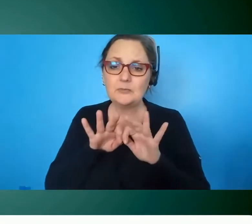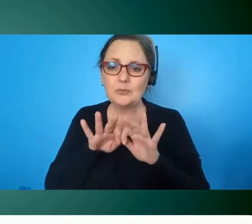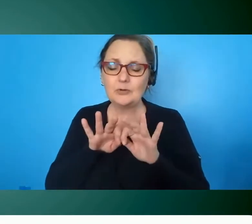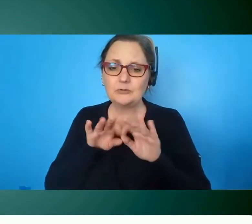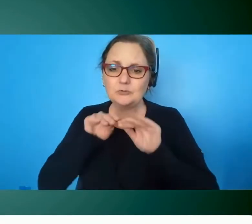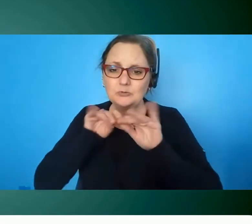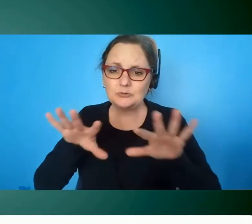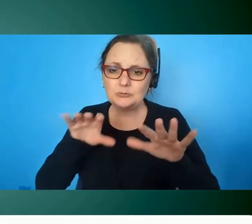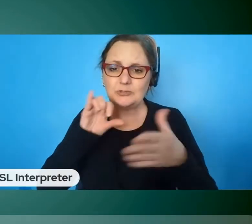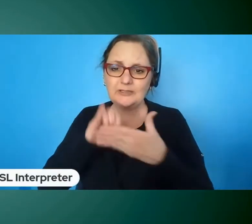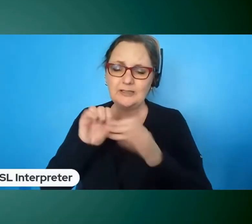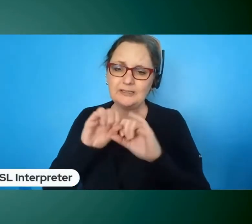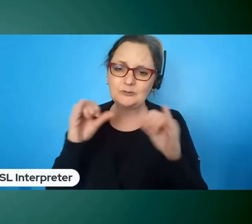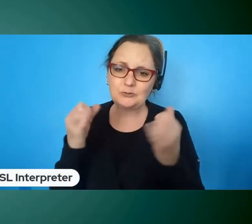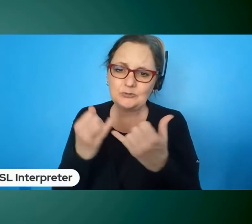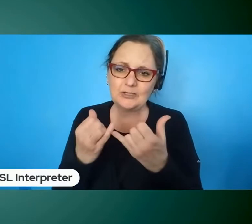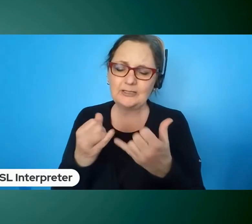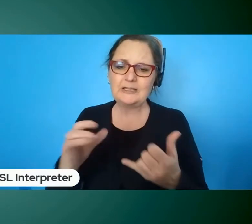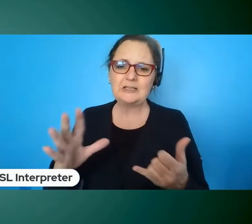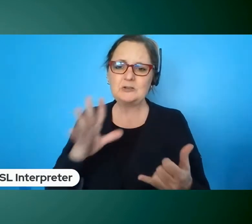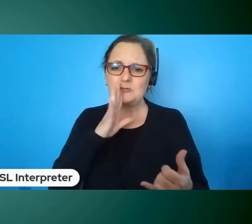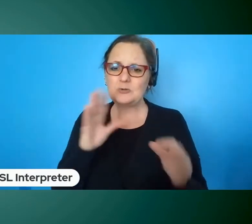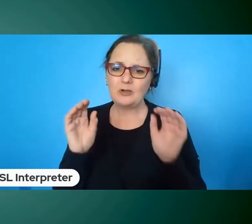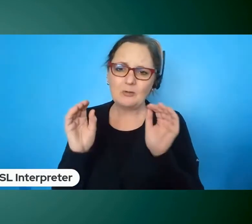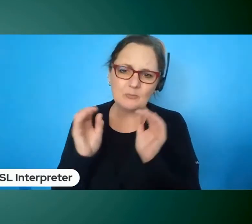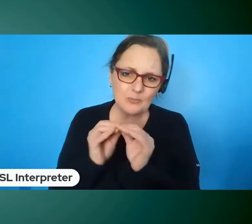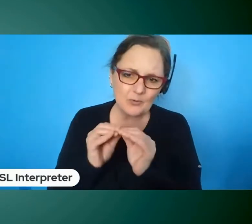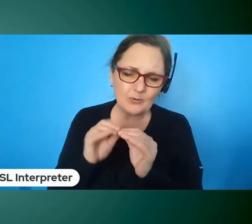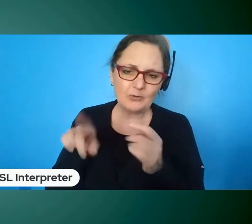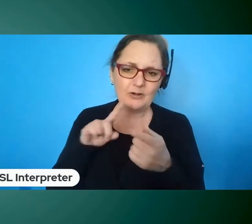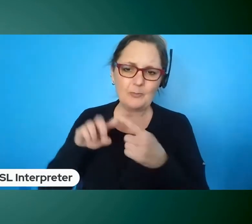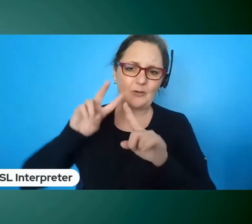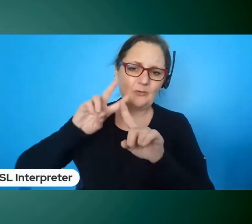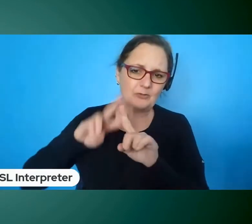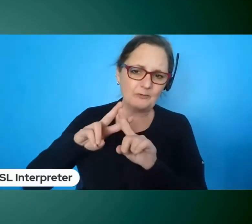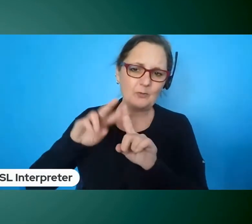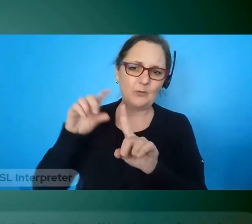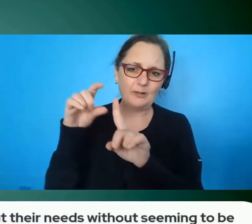and talk more about the words and be careful and mindful about what we believe those to be